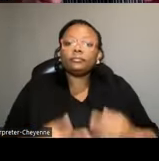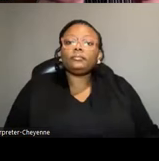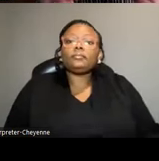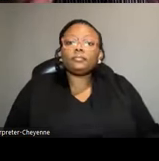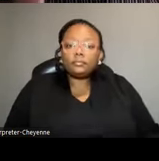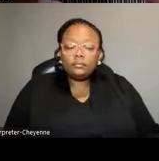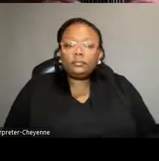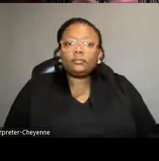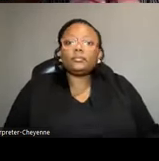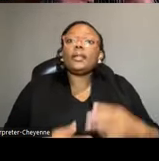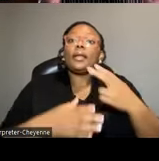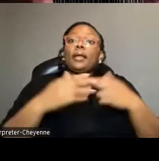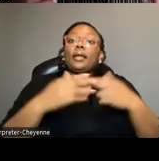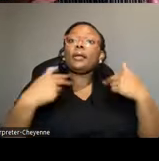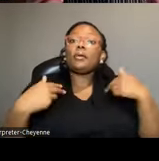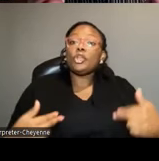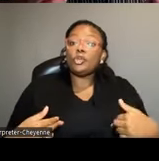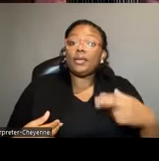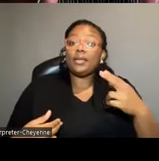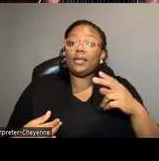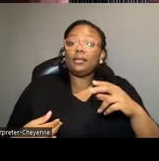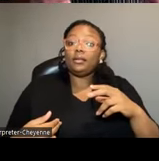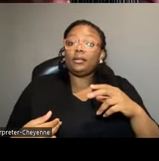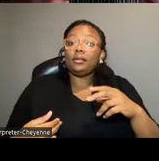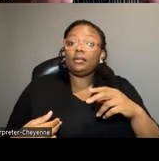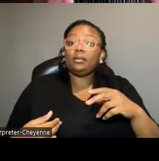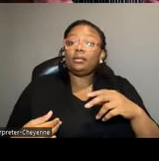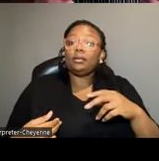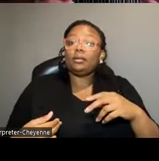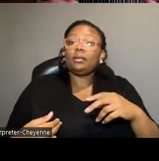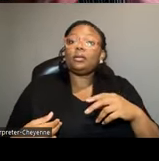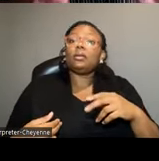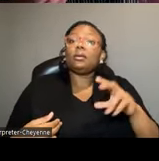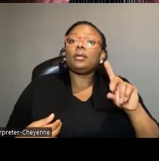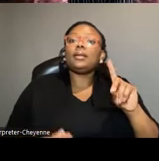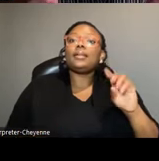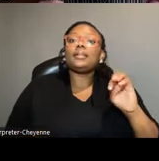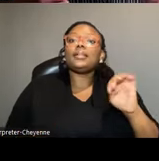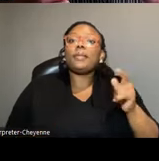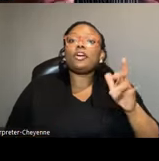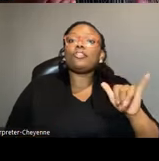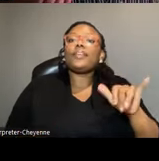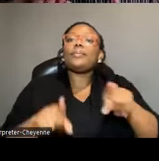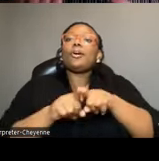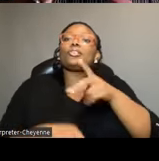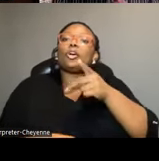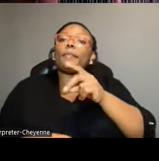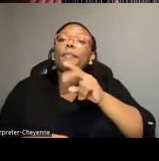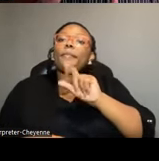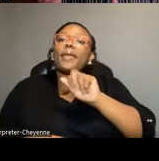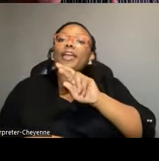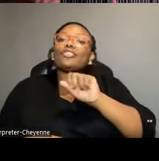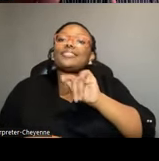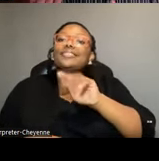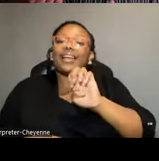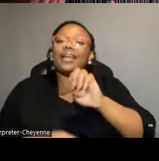human demography, but possibly parasite pathogen demography, sorry, genetics as well, before